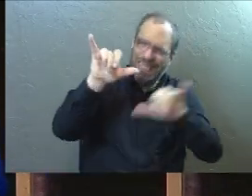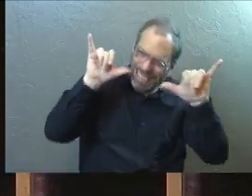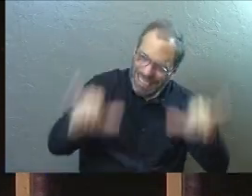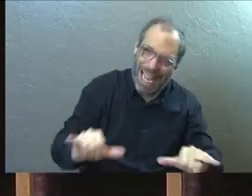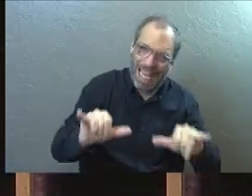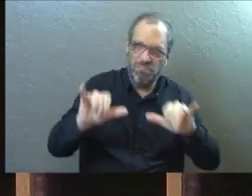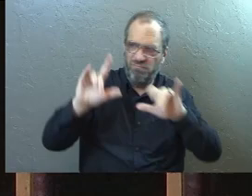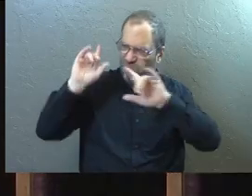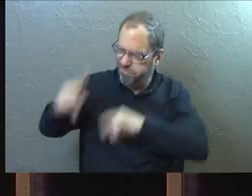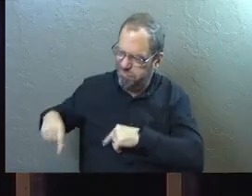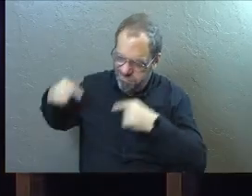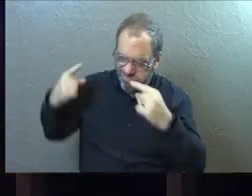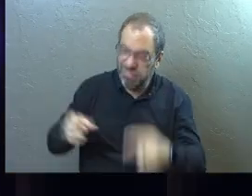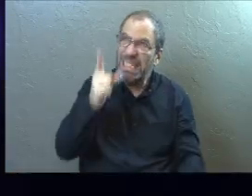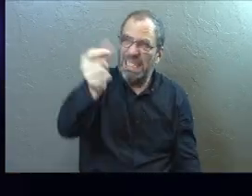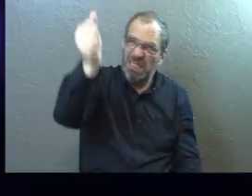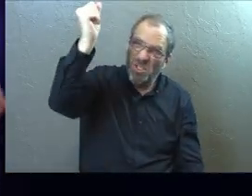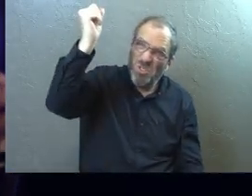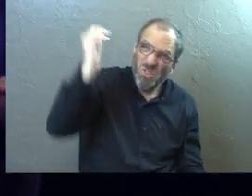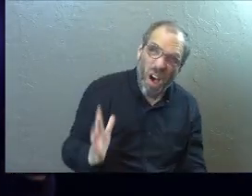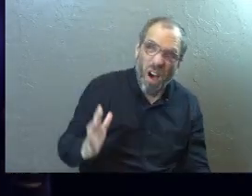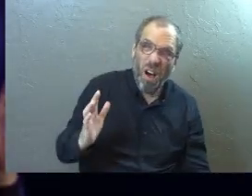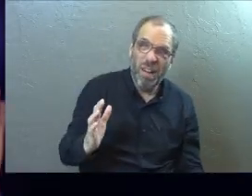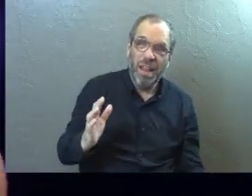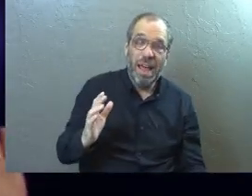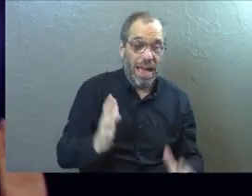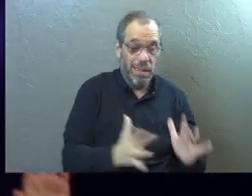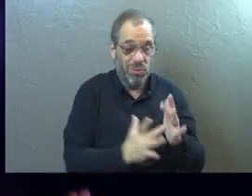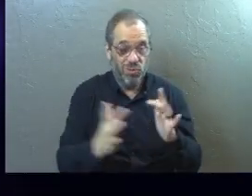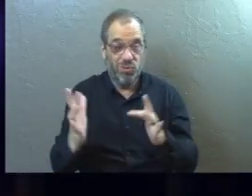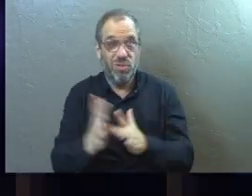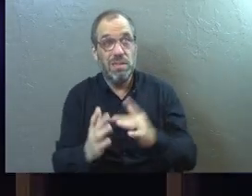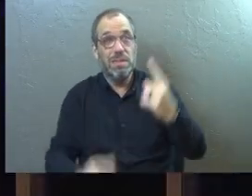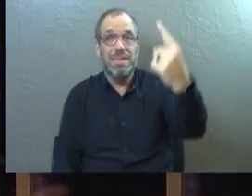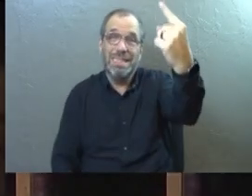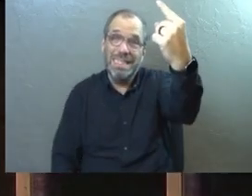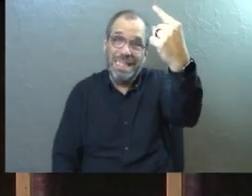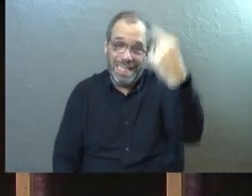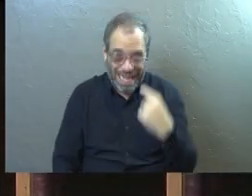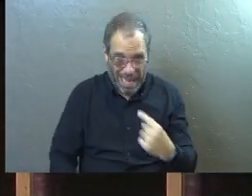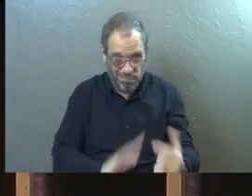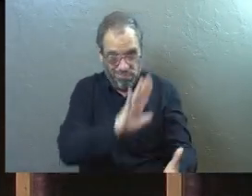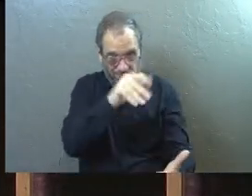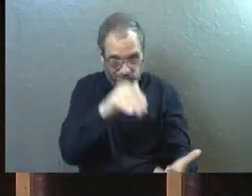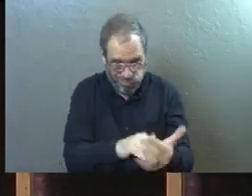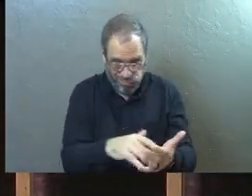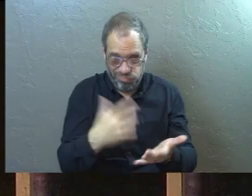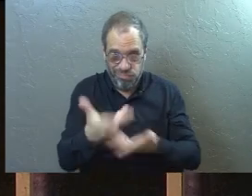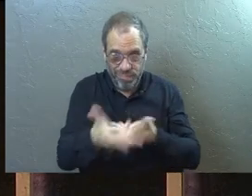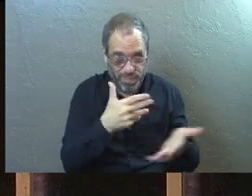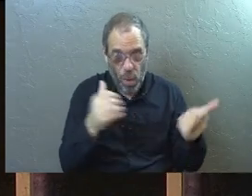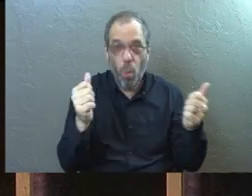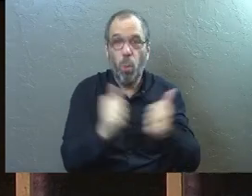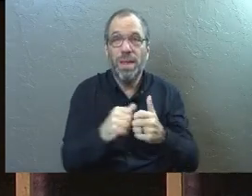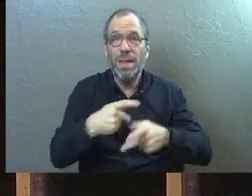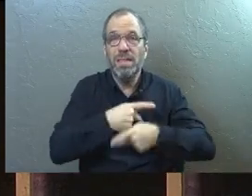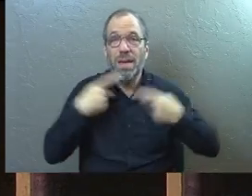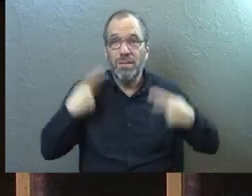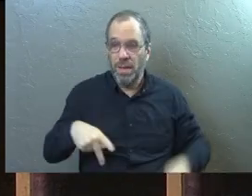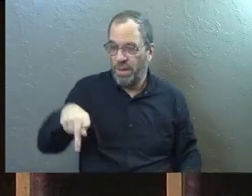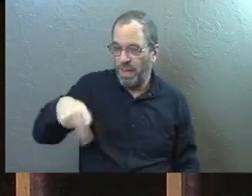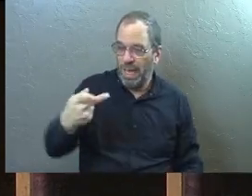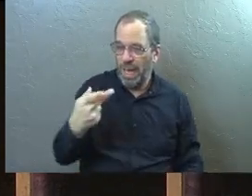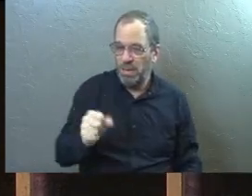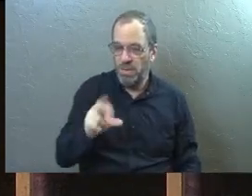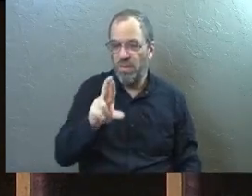ultimate. He is God. Amen. And then Jesus came and in the midst of a conversation with some Pharisees, he took the